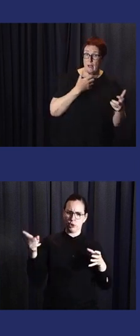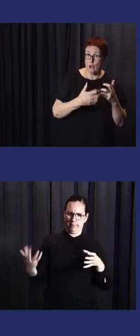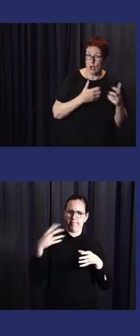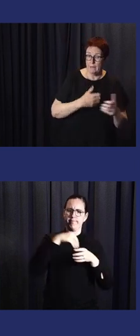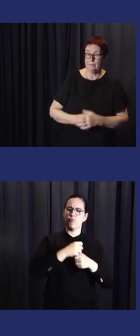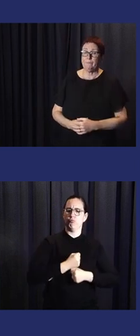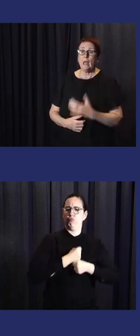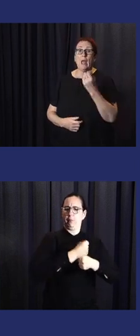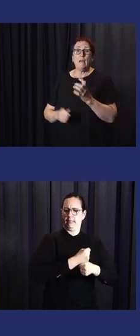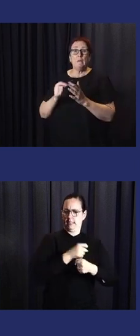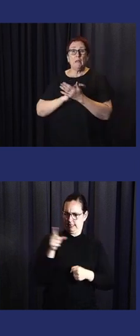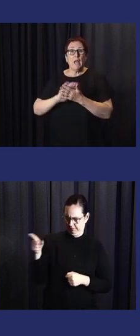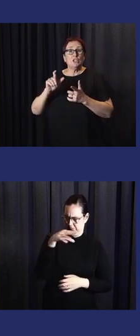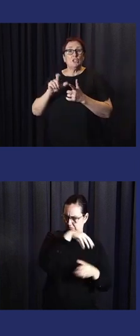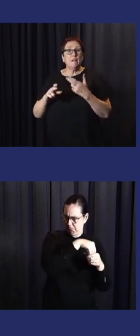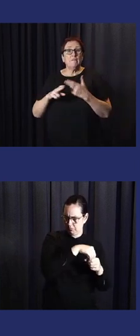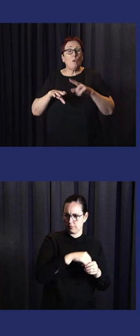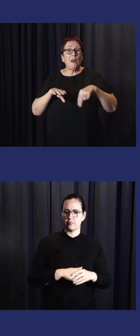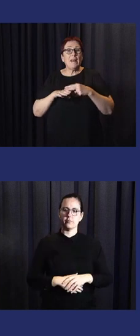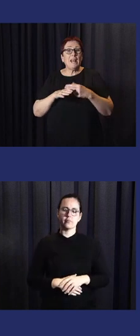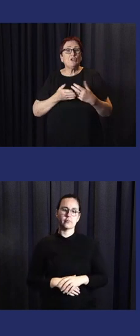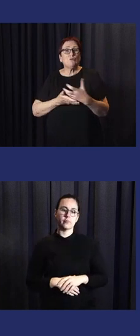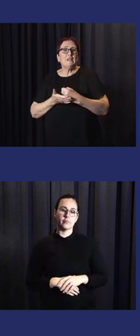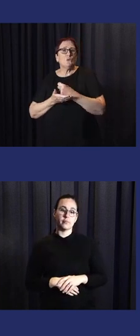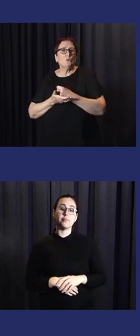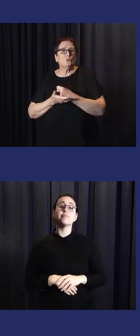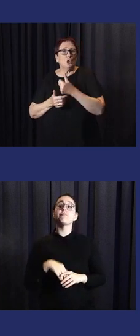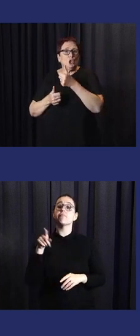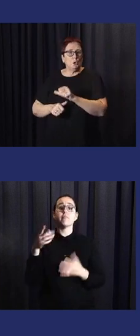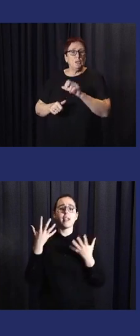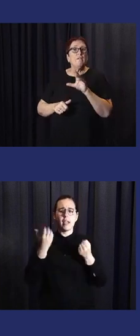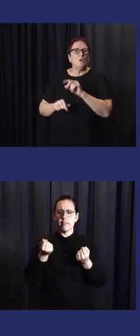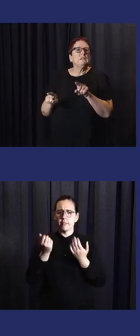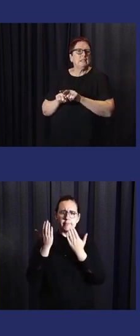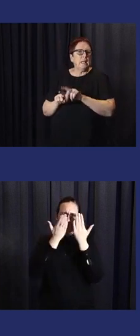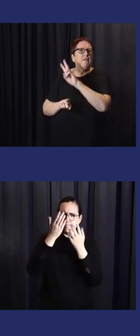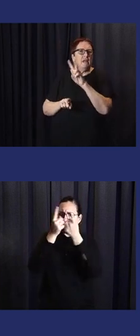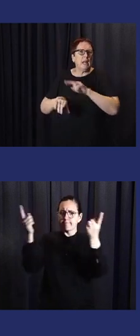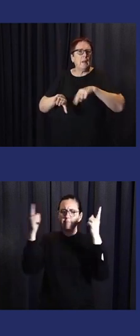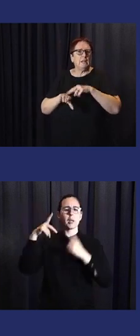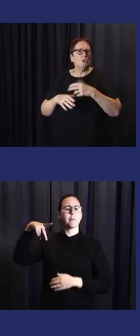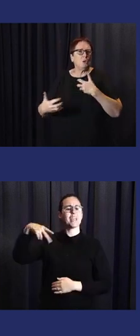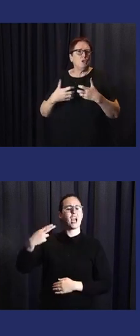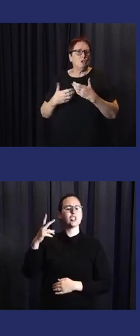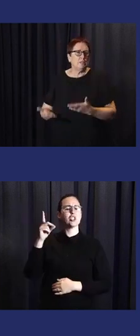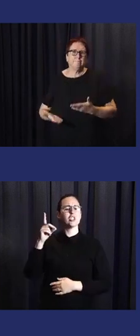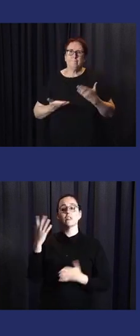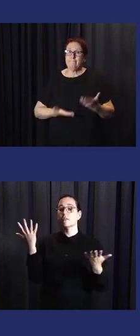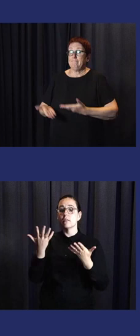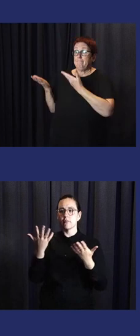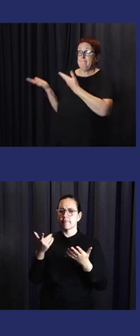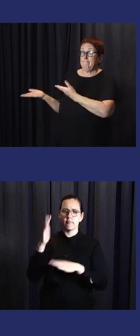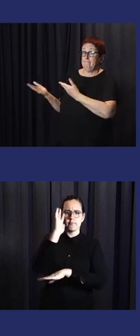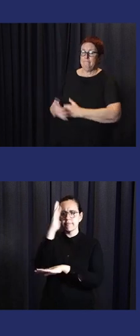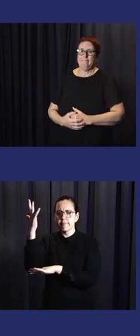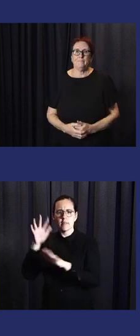Dr. Na holds a Master's Degree in Environment from Vietnam University of Sciences and a PhD on Natural Resource Utilisation